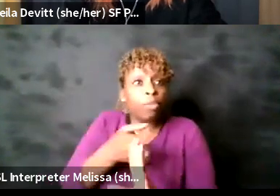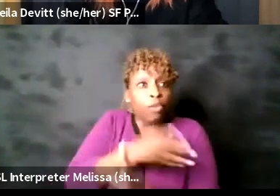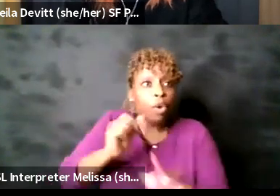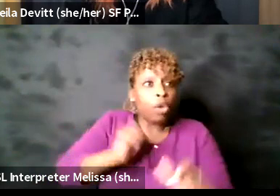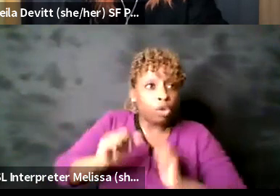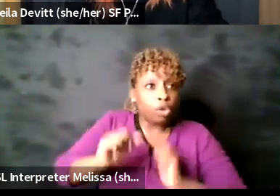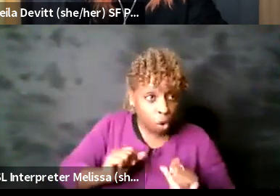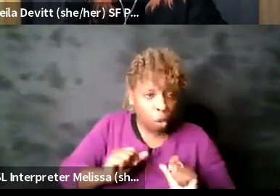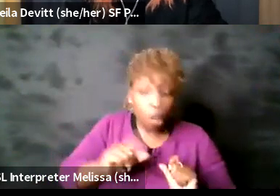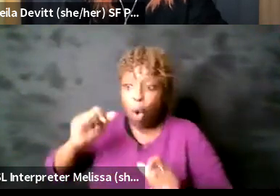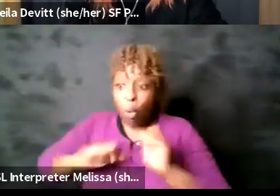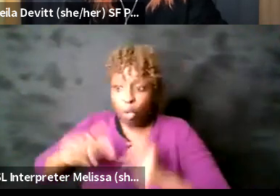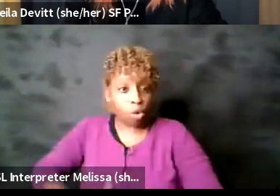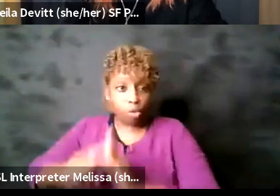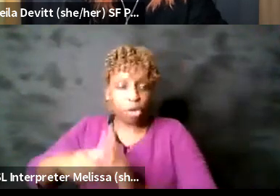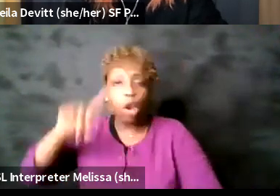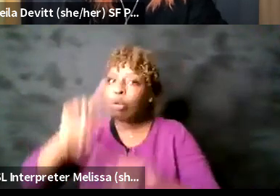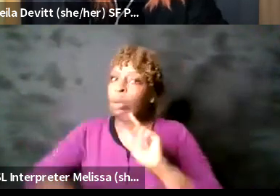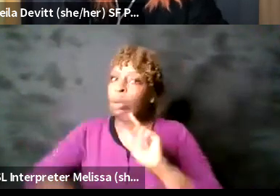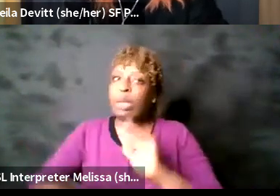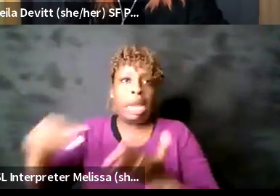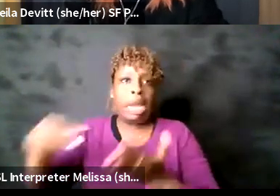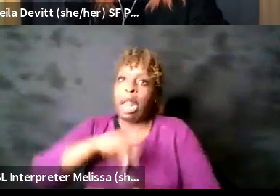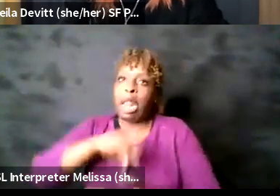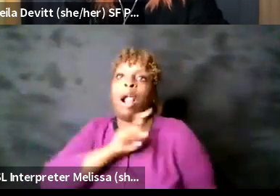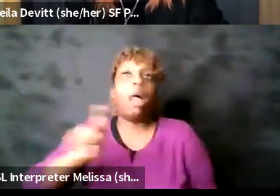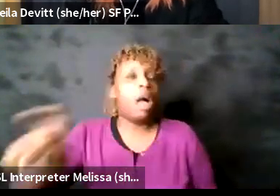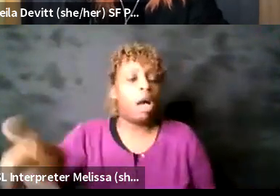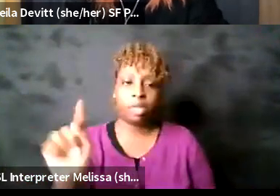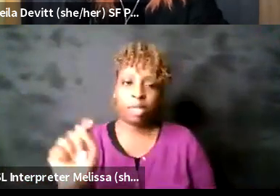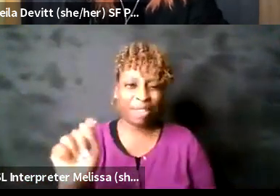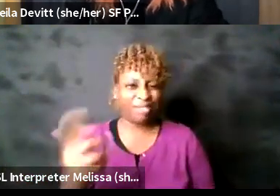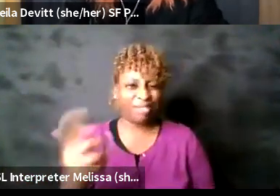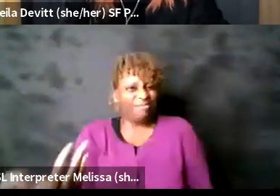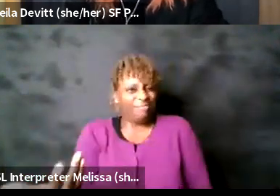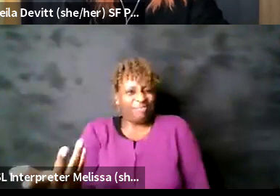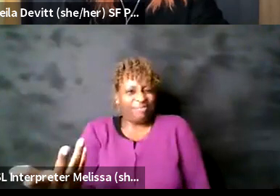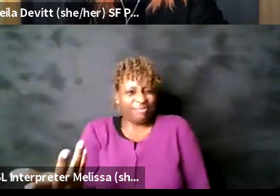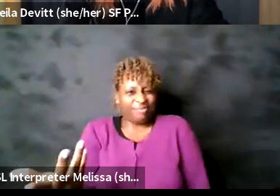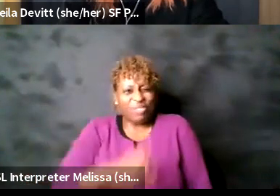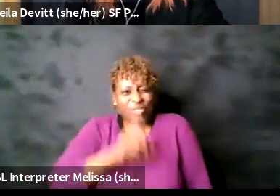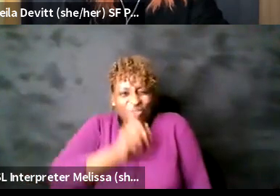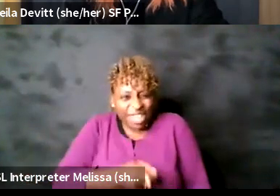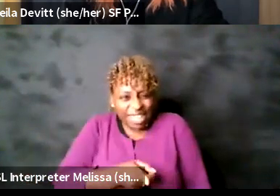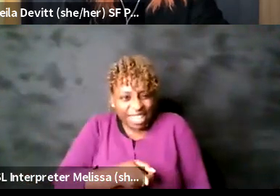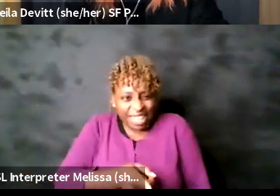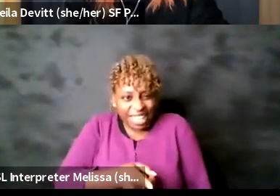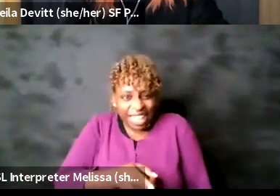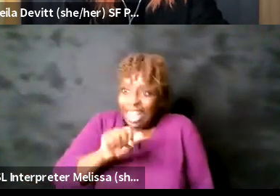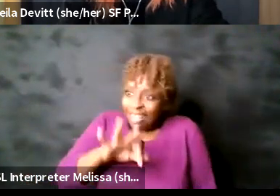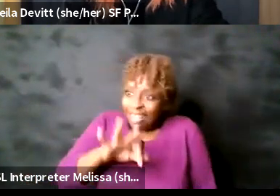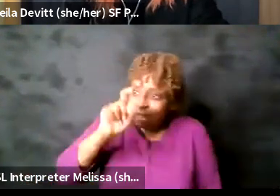that's that's an accessibility uh that's that's an accessibility need people have to go to the bathroom um